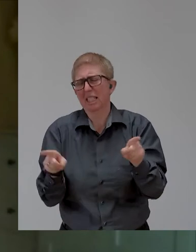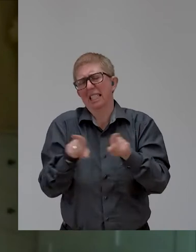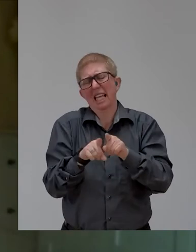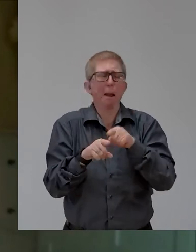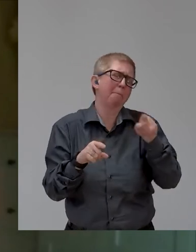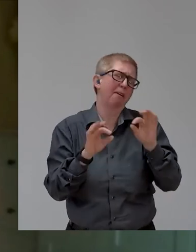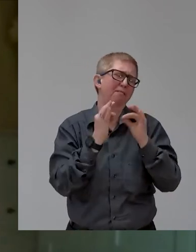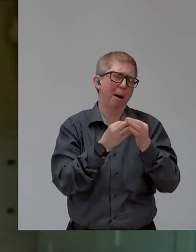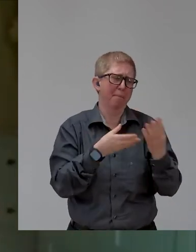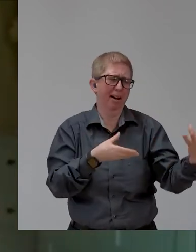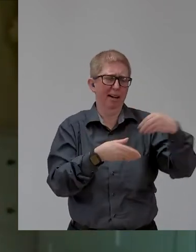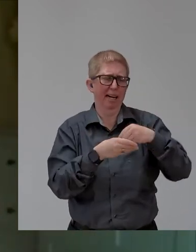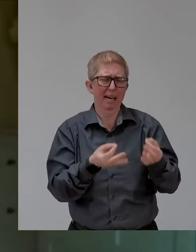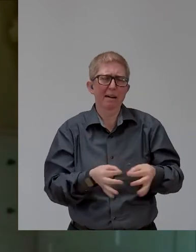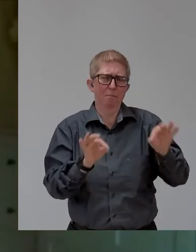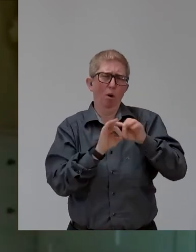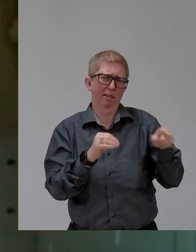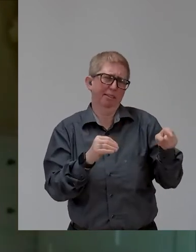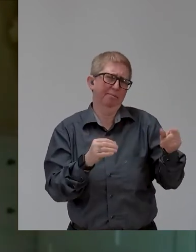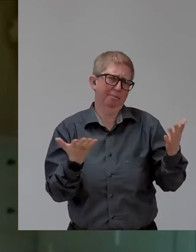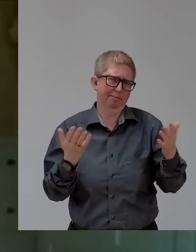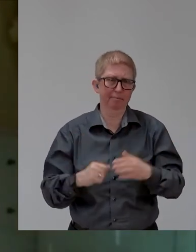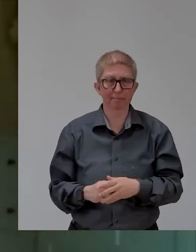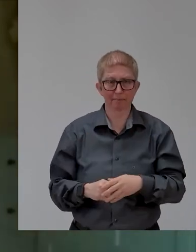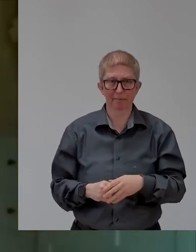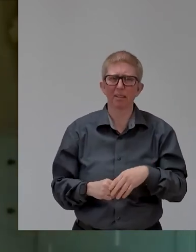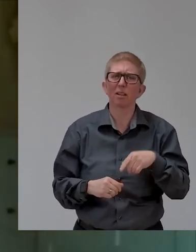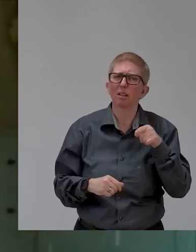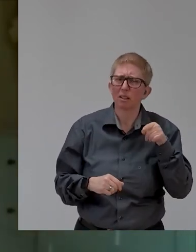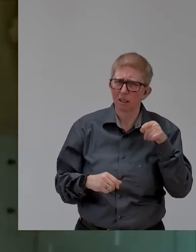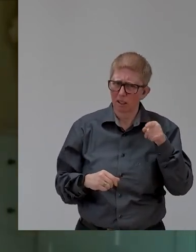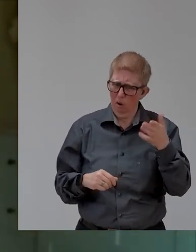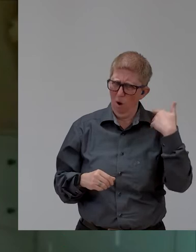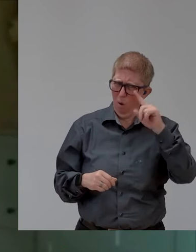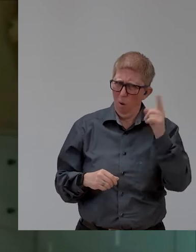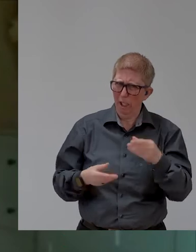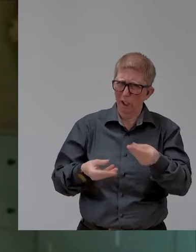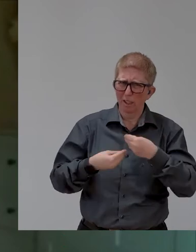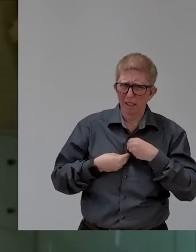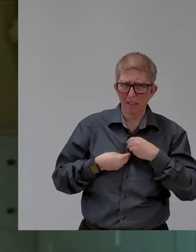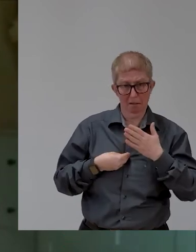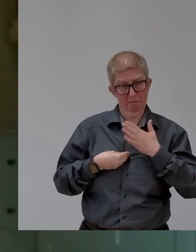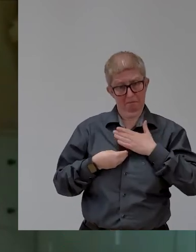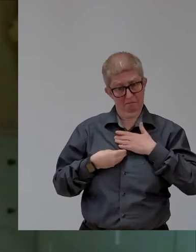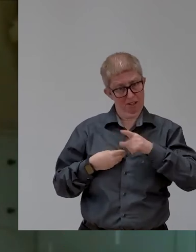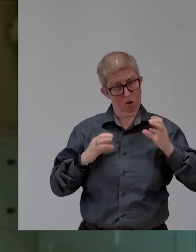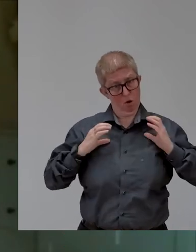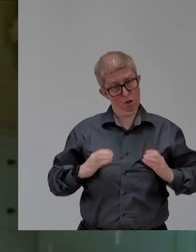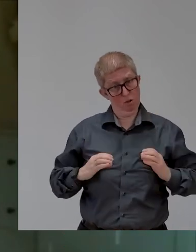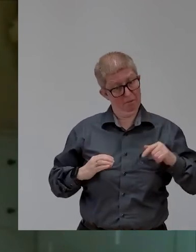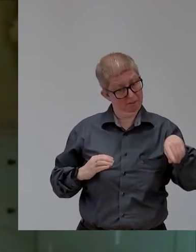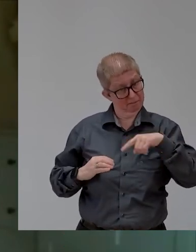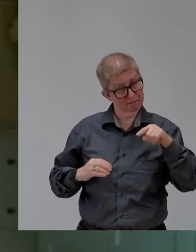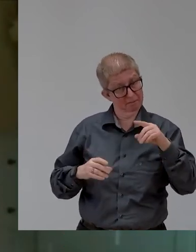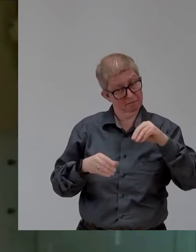you asked me earlier what, uh, clients are asking about, did they ever ask about disability or whatever? Um, no, but one, one, one